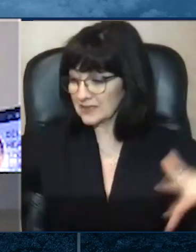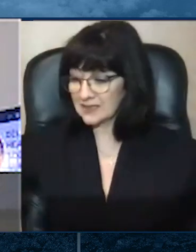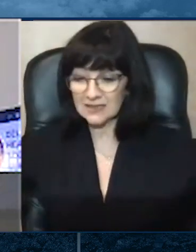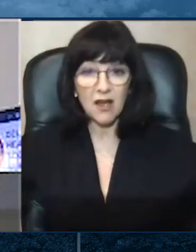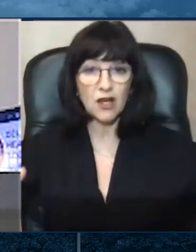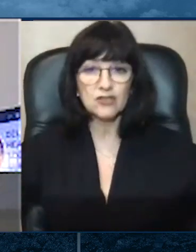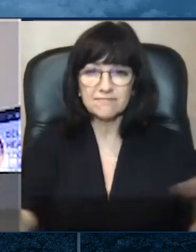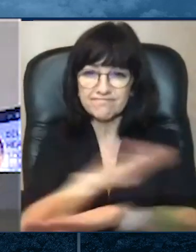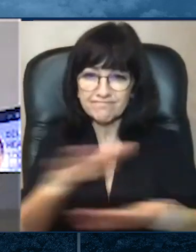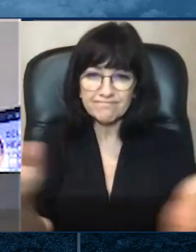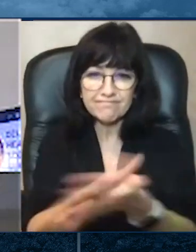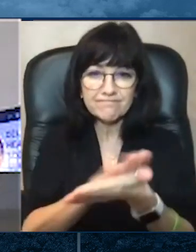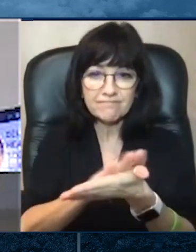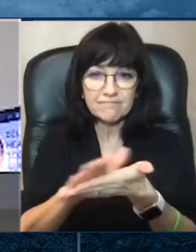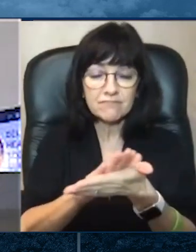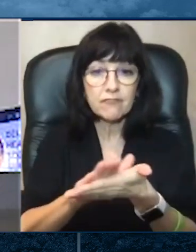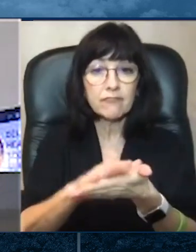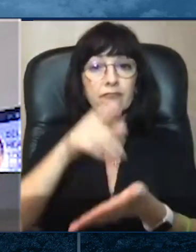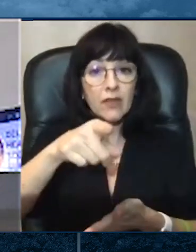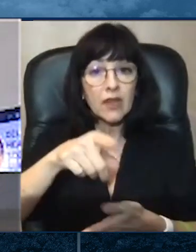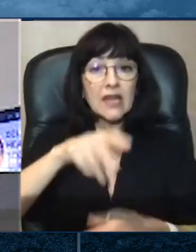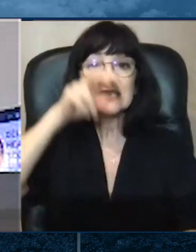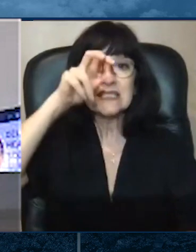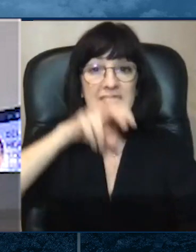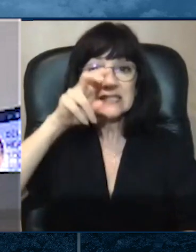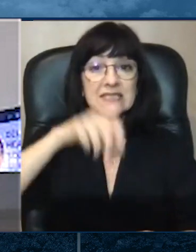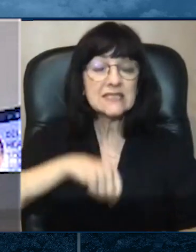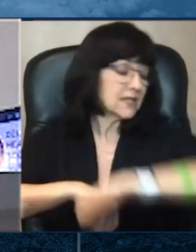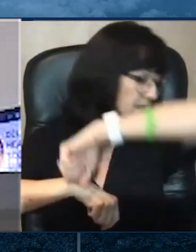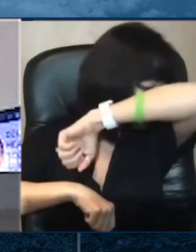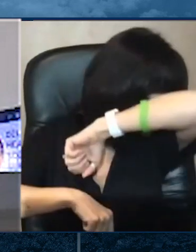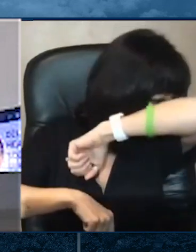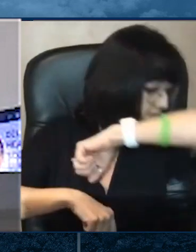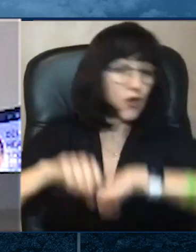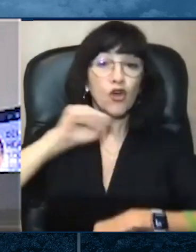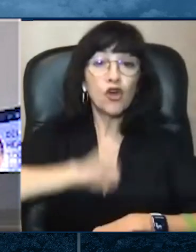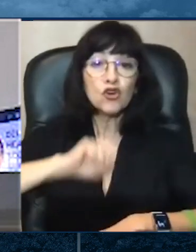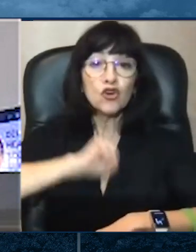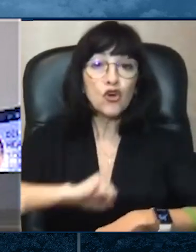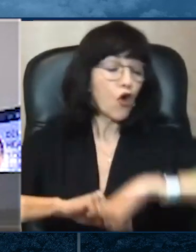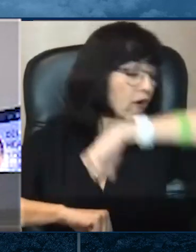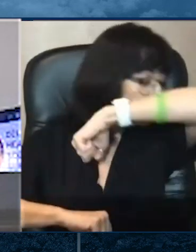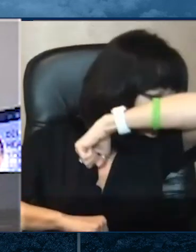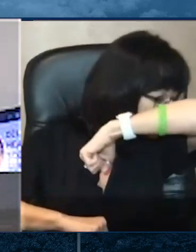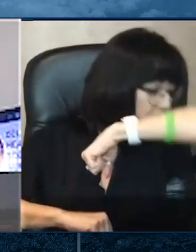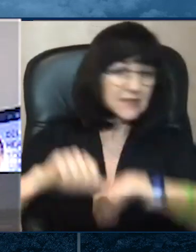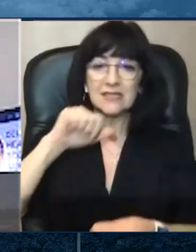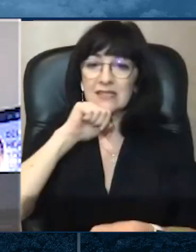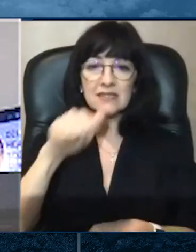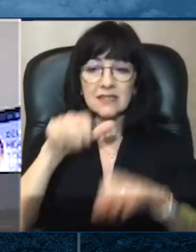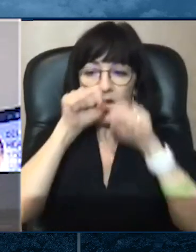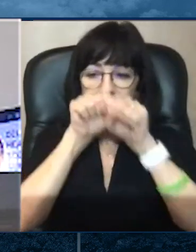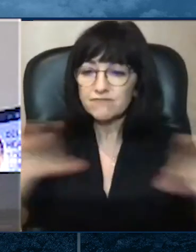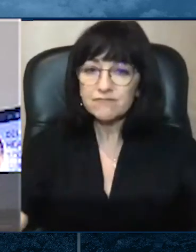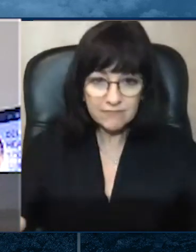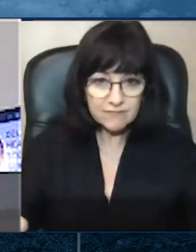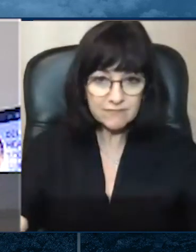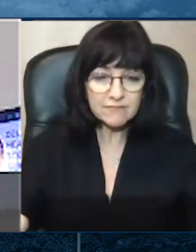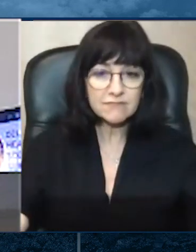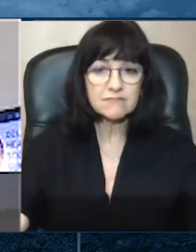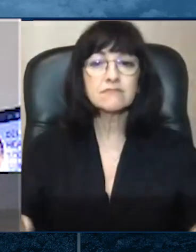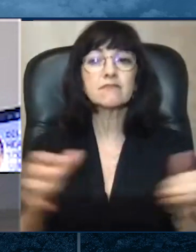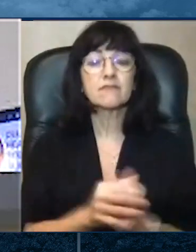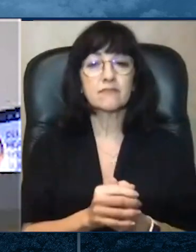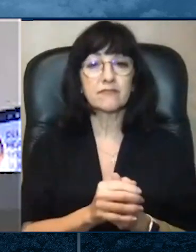away. If you work in an essential job and are sick, please stay home, whether it's the flu, intestinal